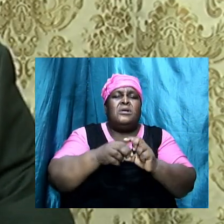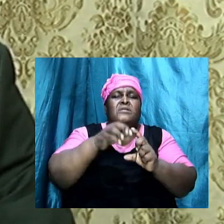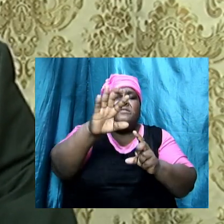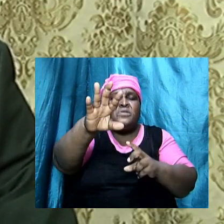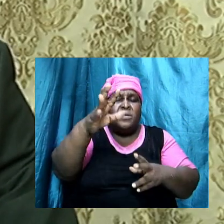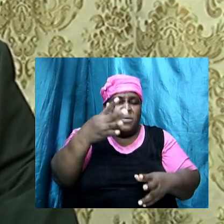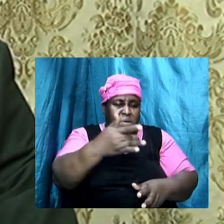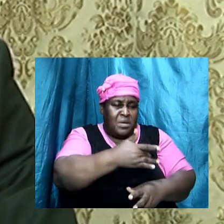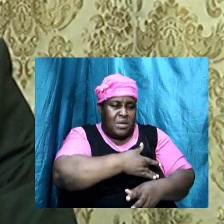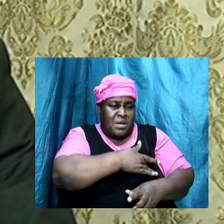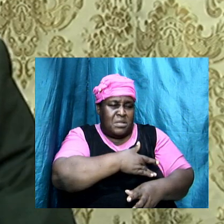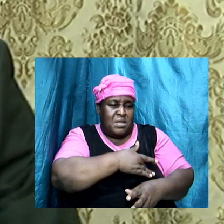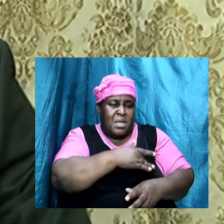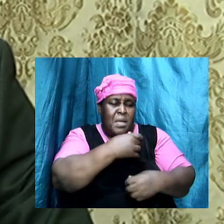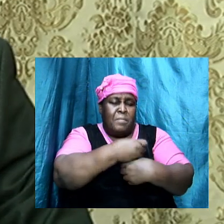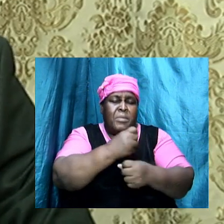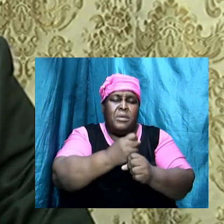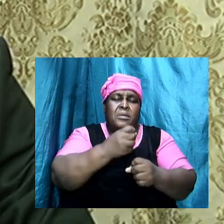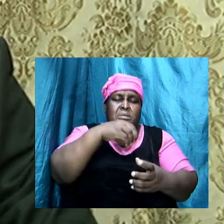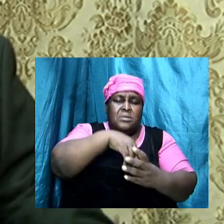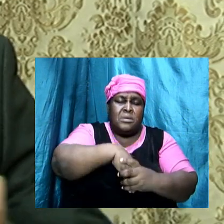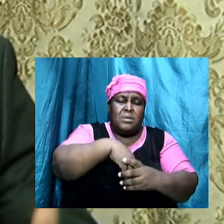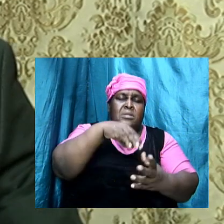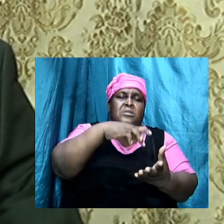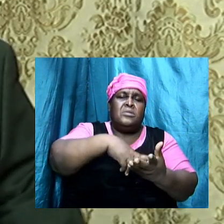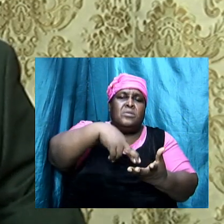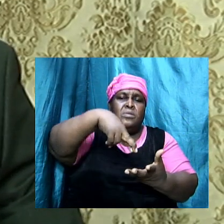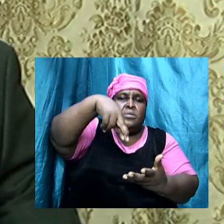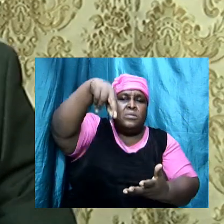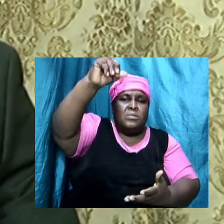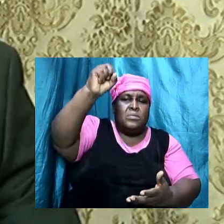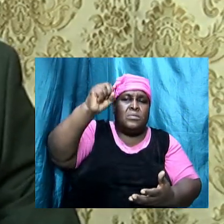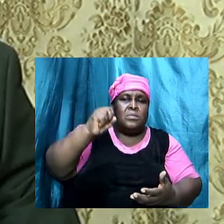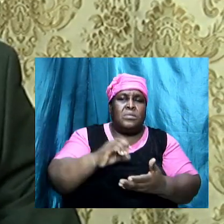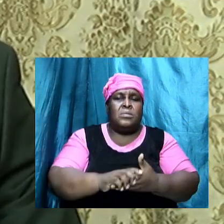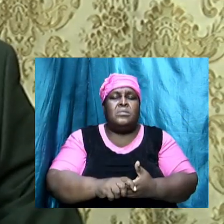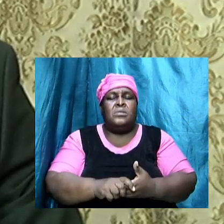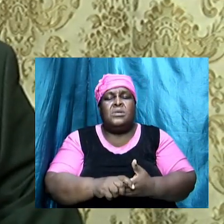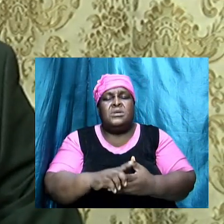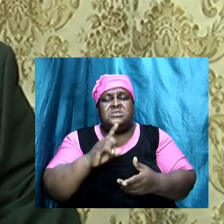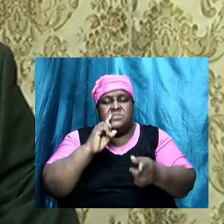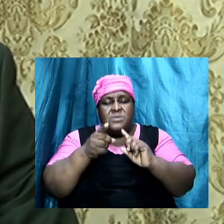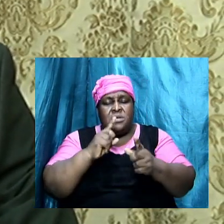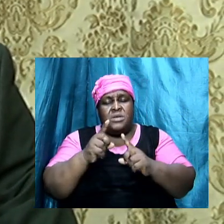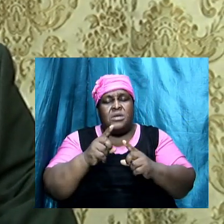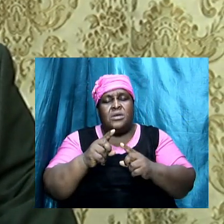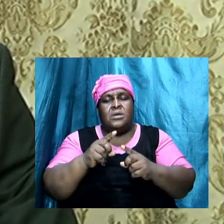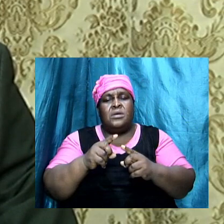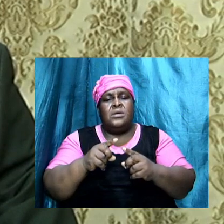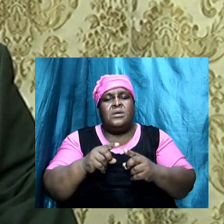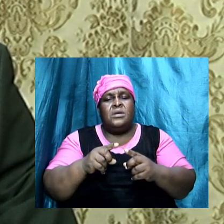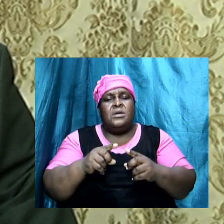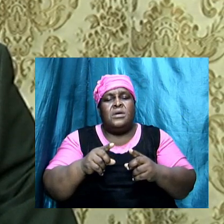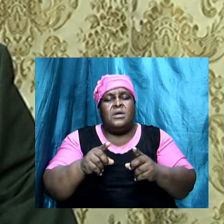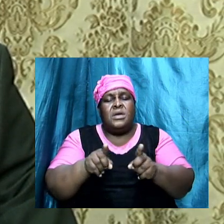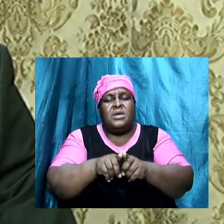in the rapture. So what we are talking about as we deal with doctrine, you know, it is not to